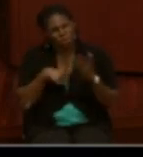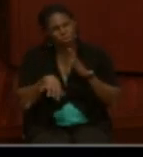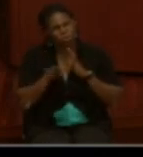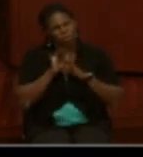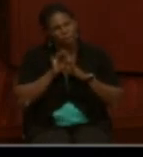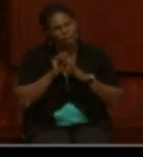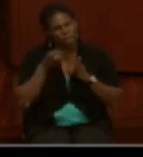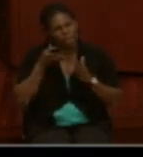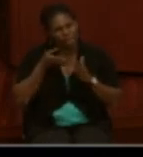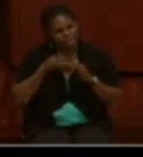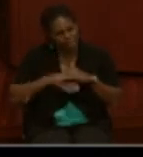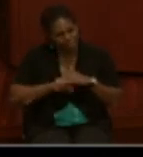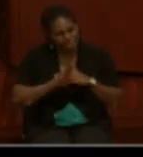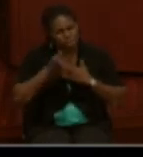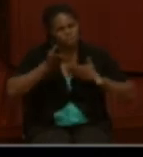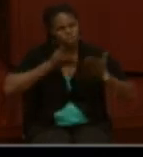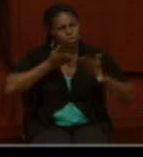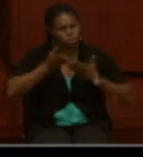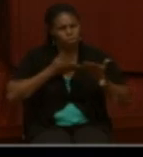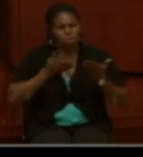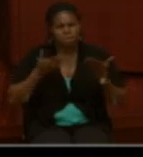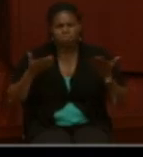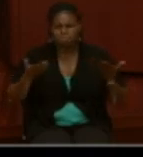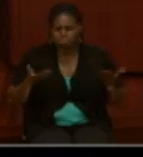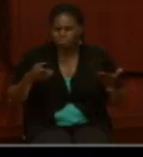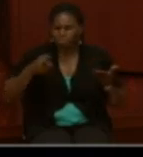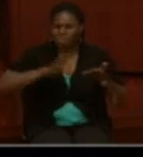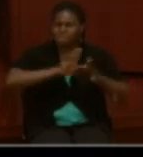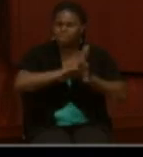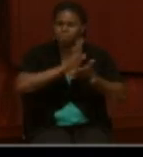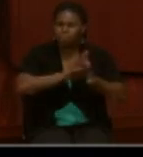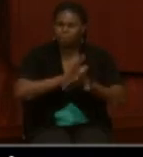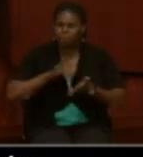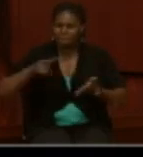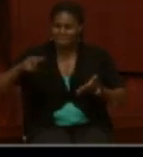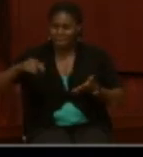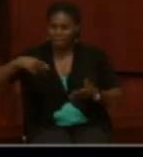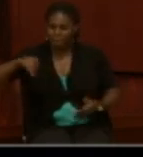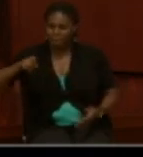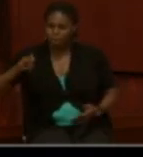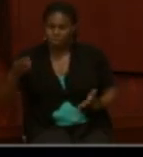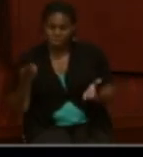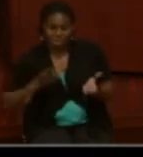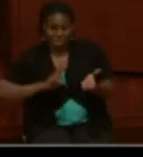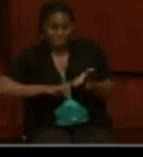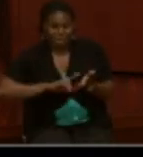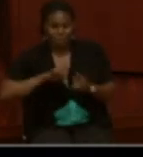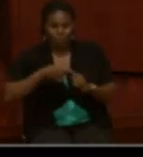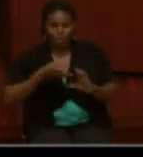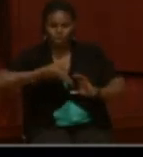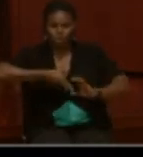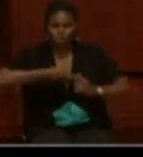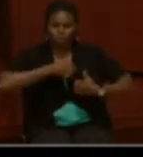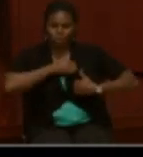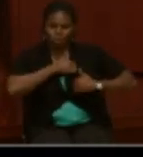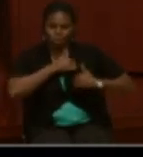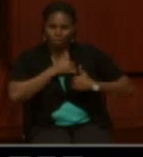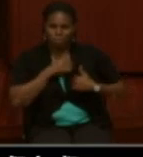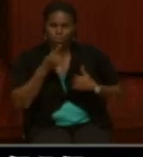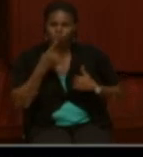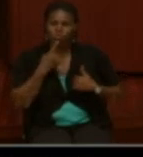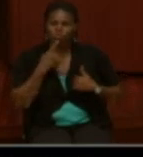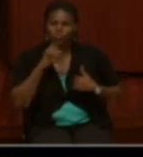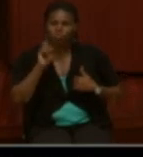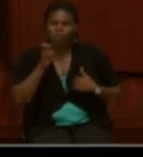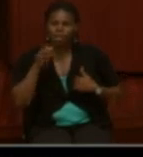in a service record. And this is literally the piece of paper that he signed when he joined the Army. So the red arrow is where